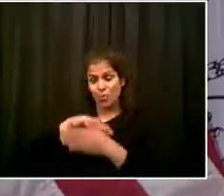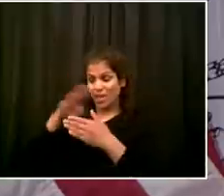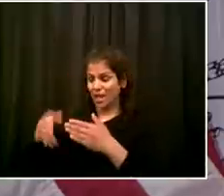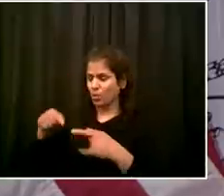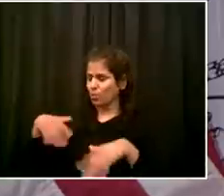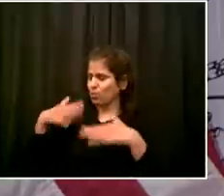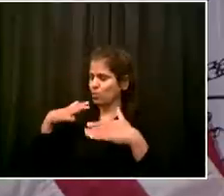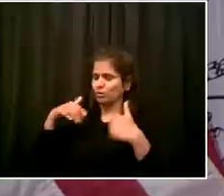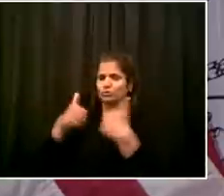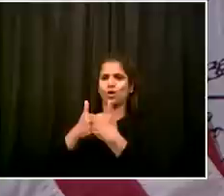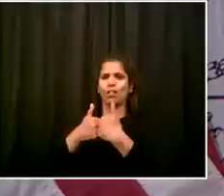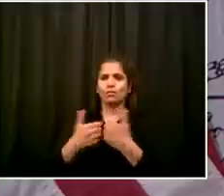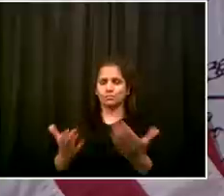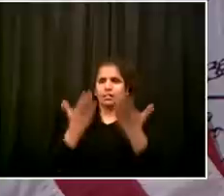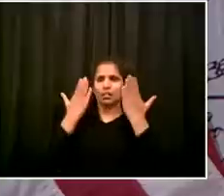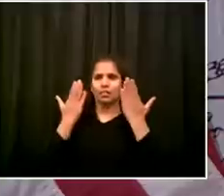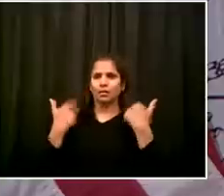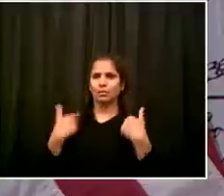of education.